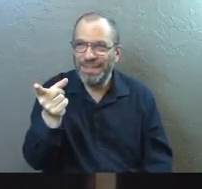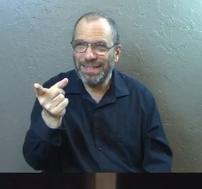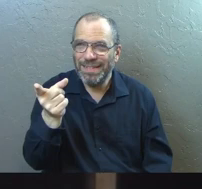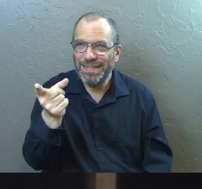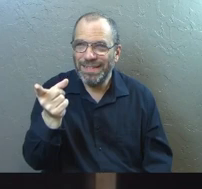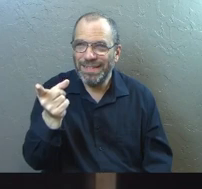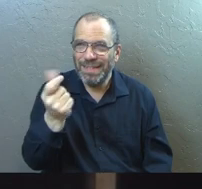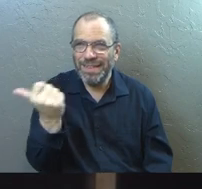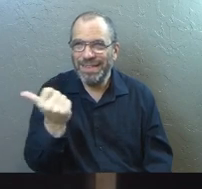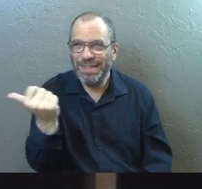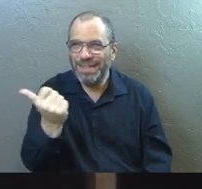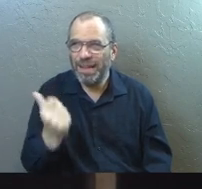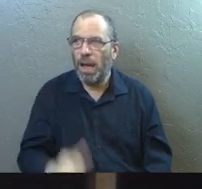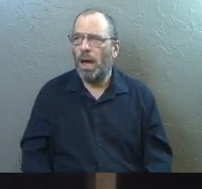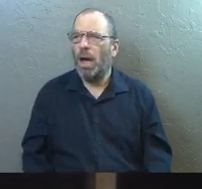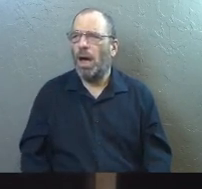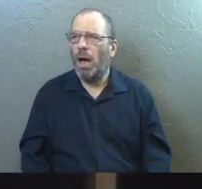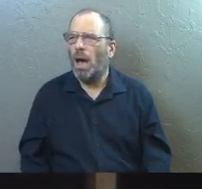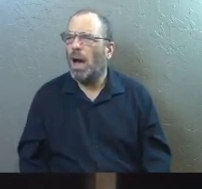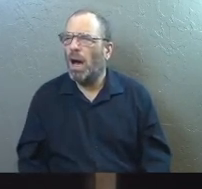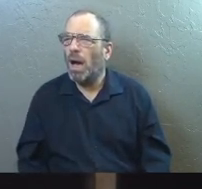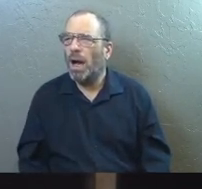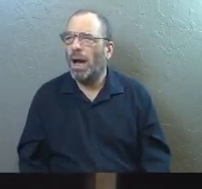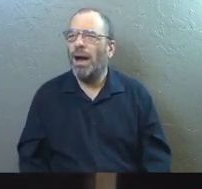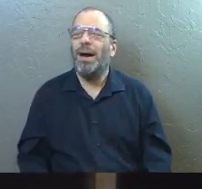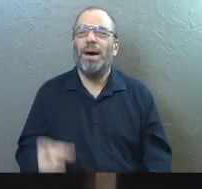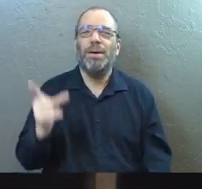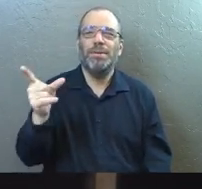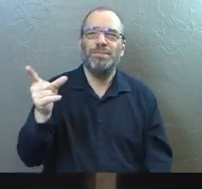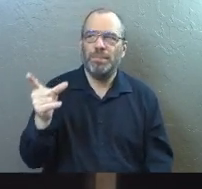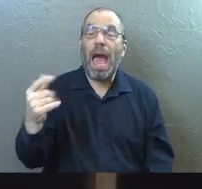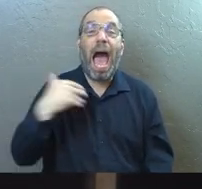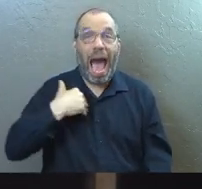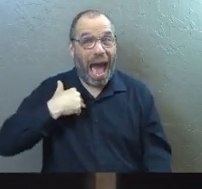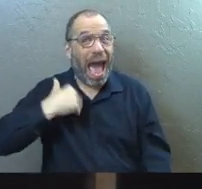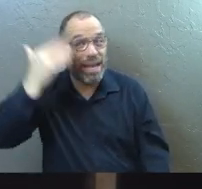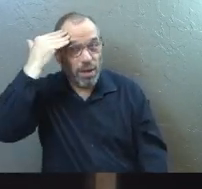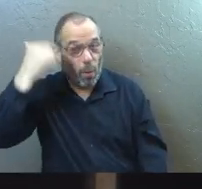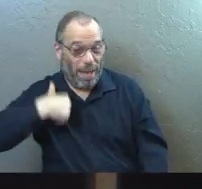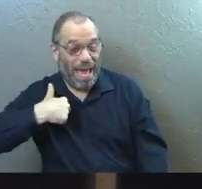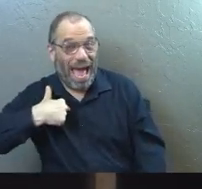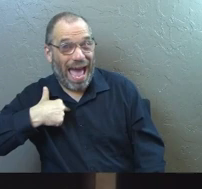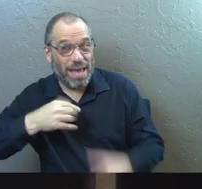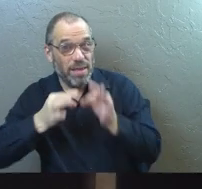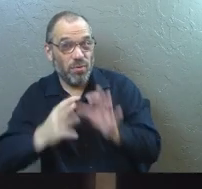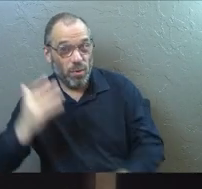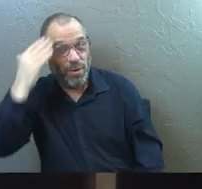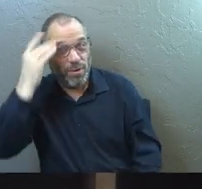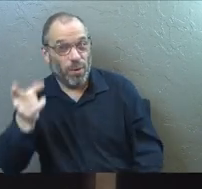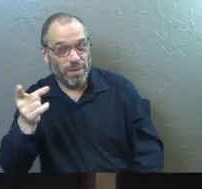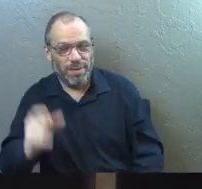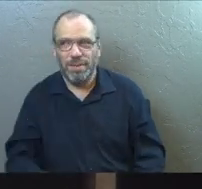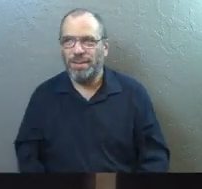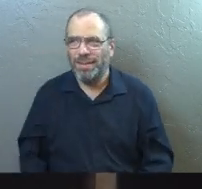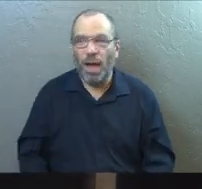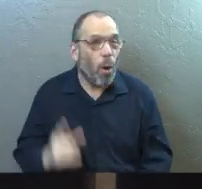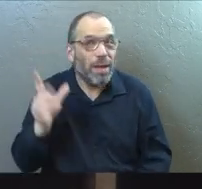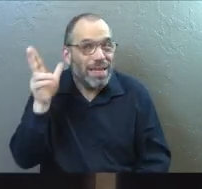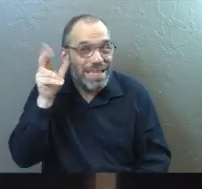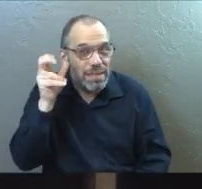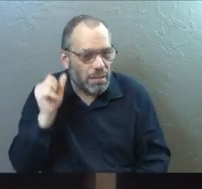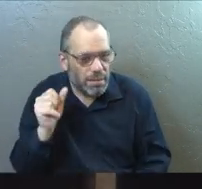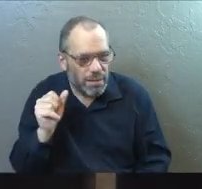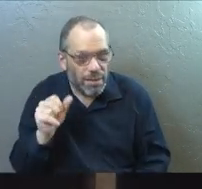probably guess your age. Um, maybe, um, I know what this is. Um, listen,